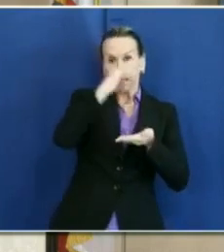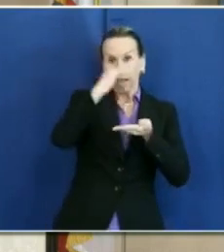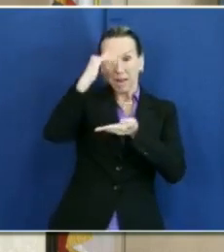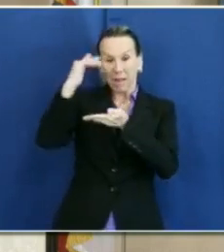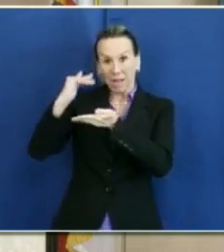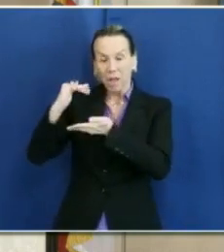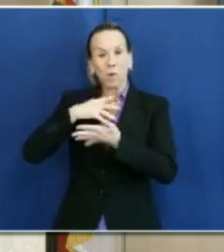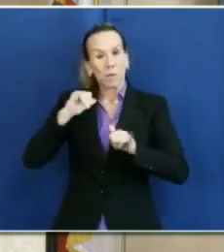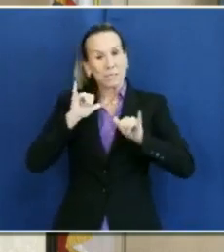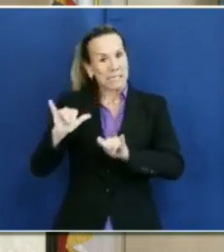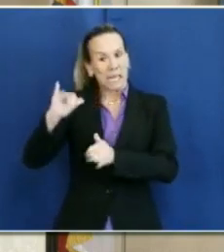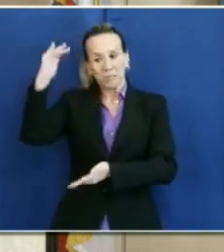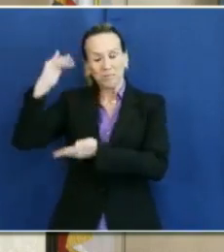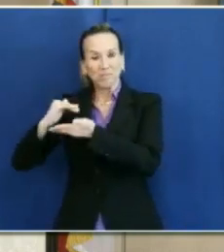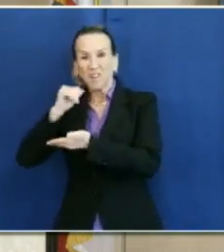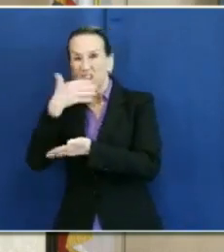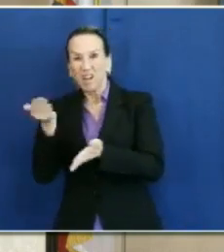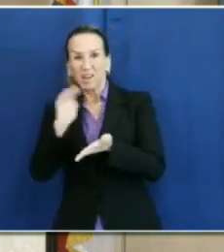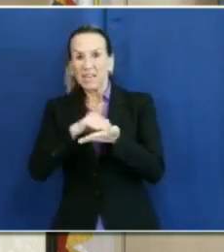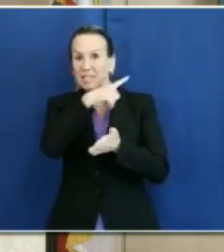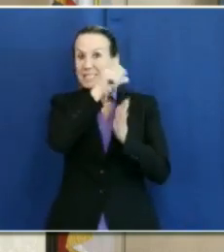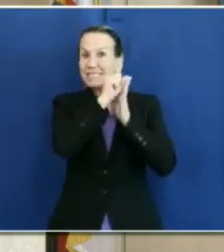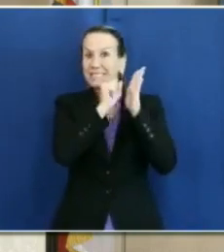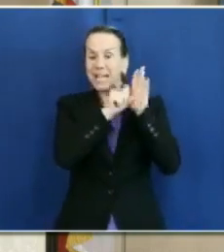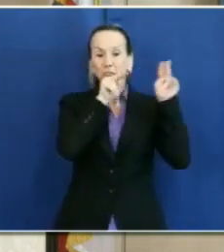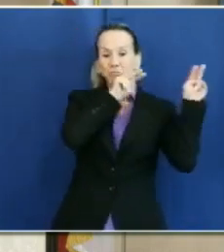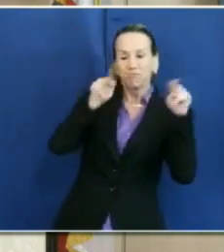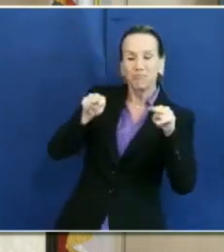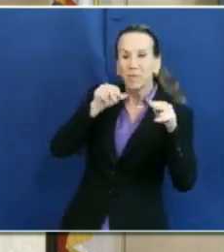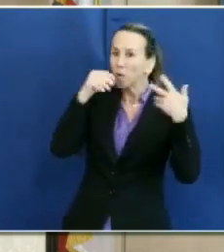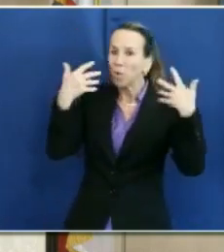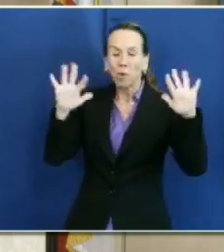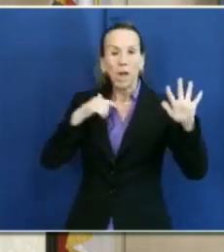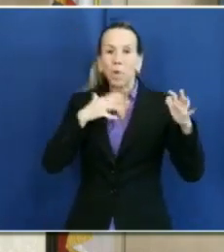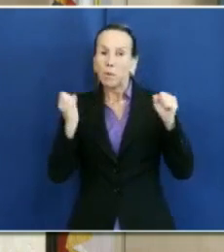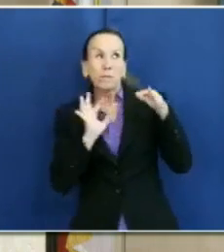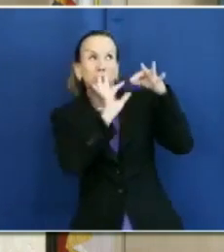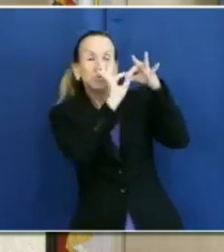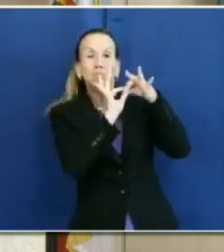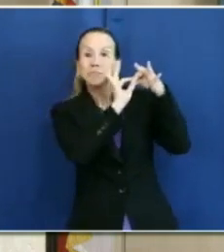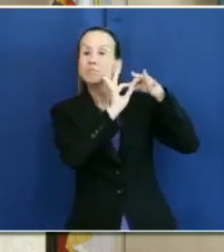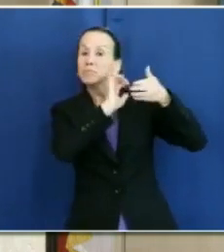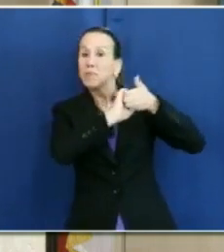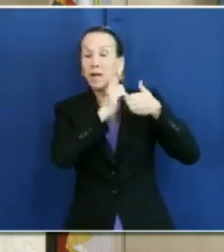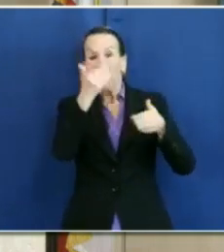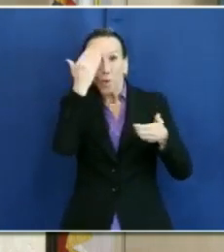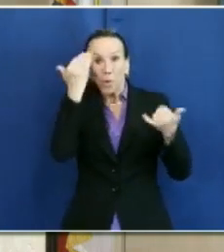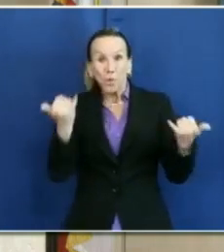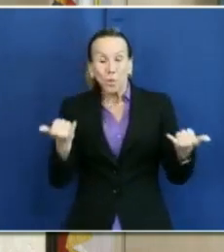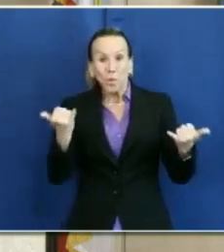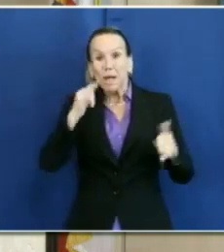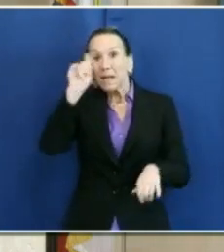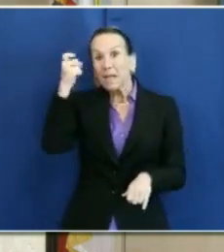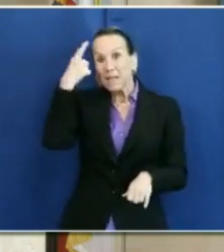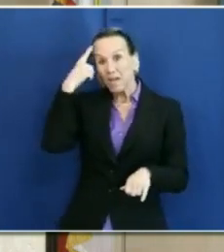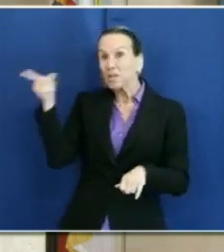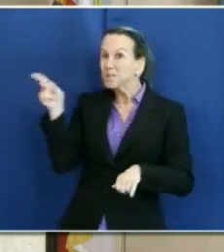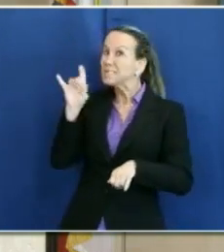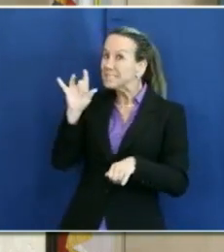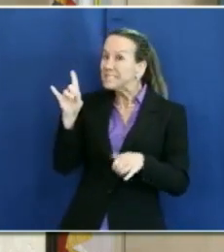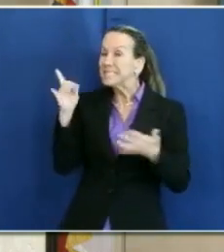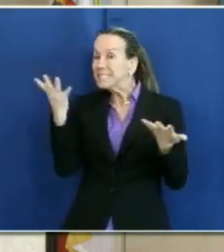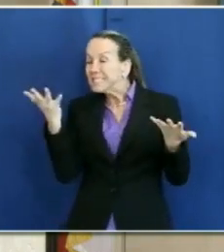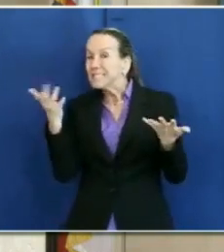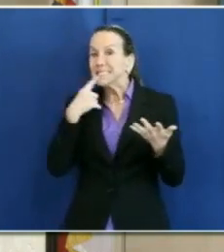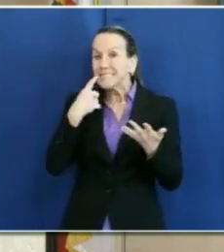state monitoring list. We want to stay off of it. We want to work with the state. The governor today alluded to the fact that the guidance